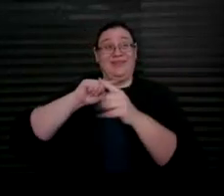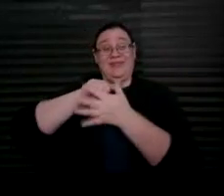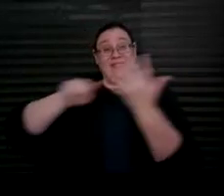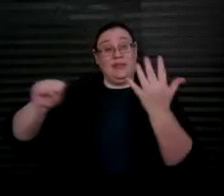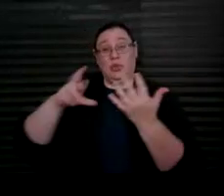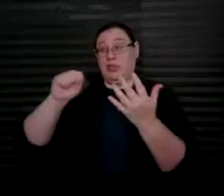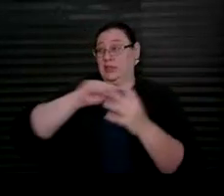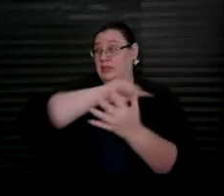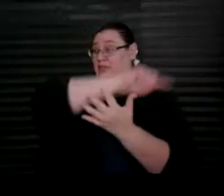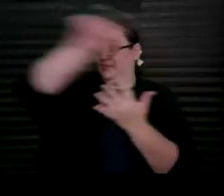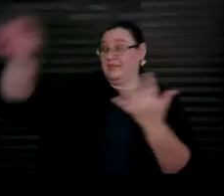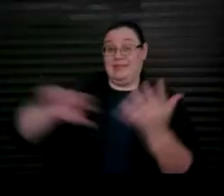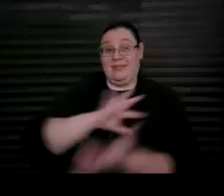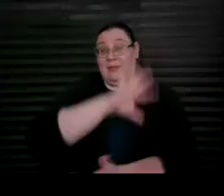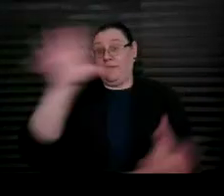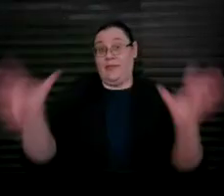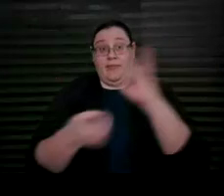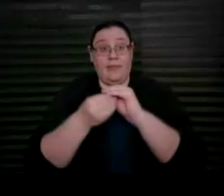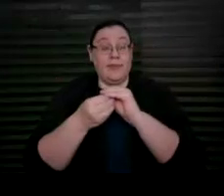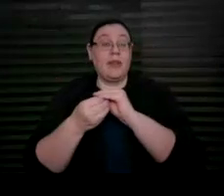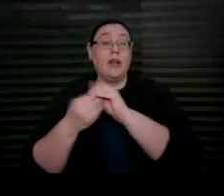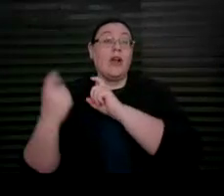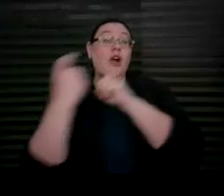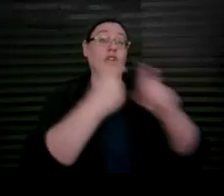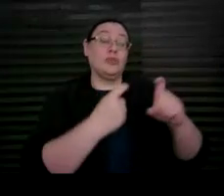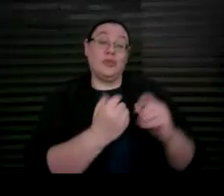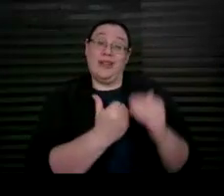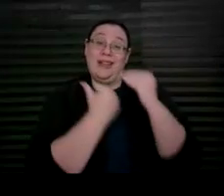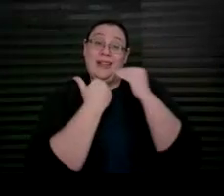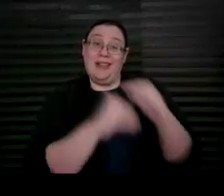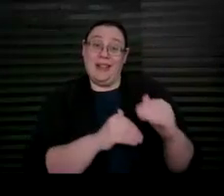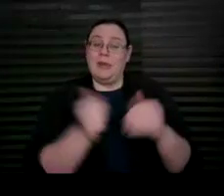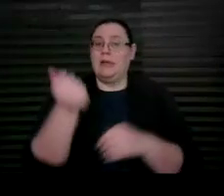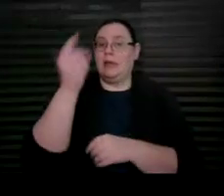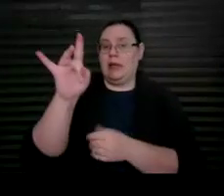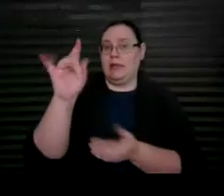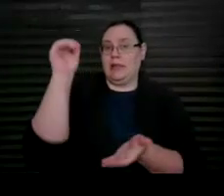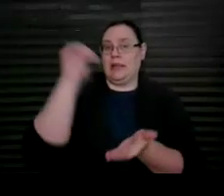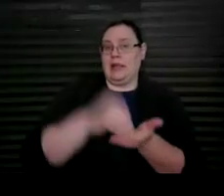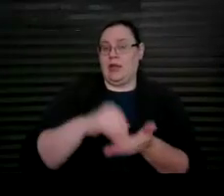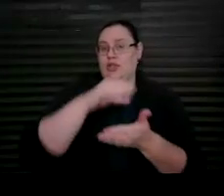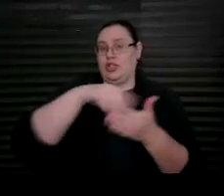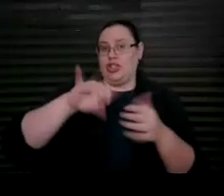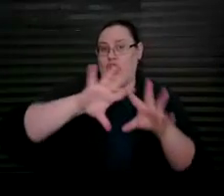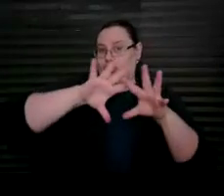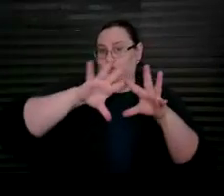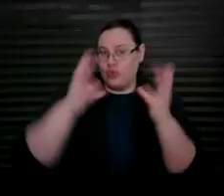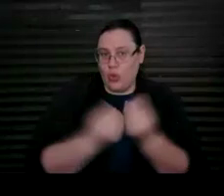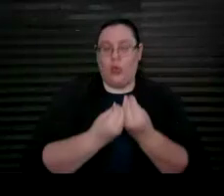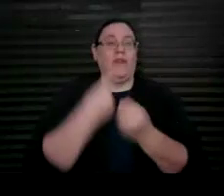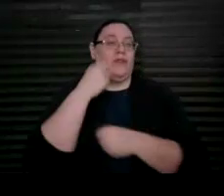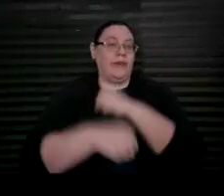the ABLE contribution limit total is $18,000 for 2024.